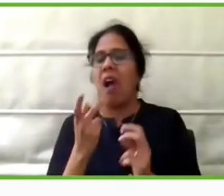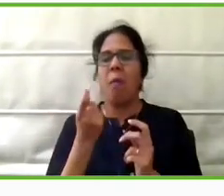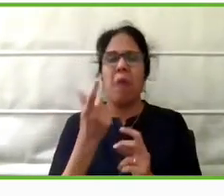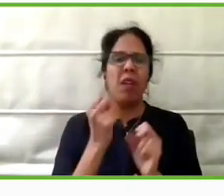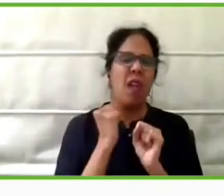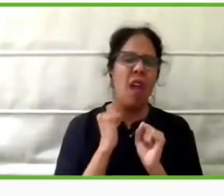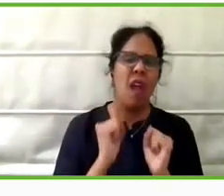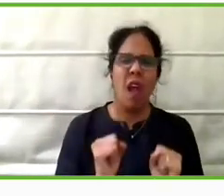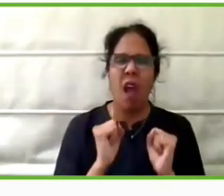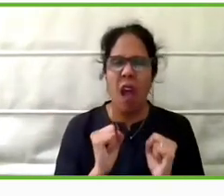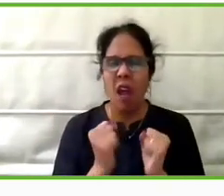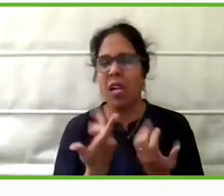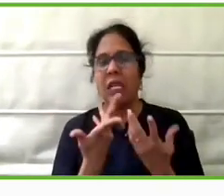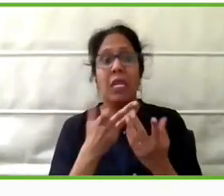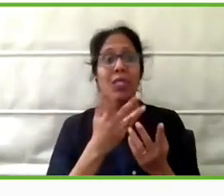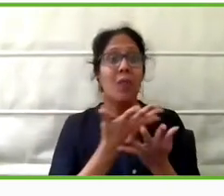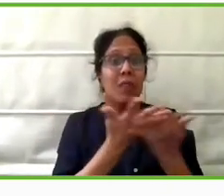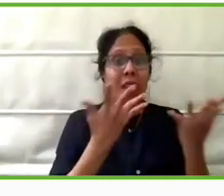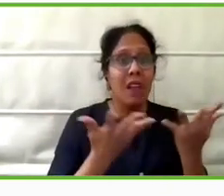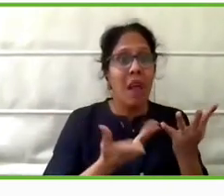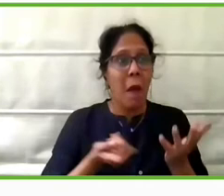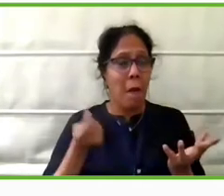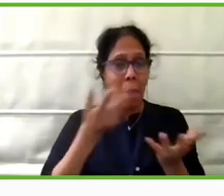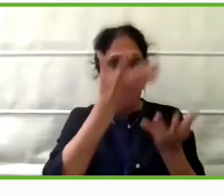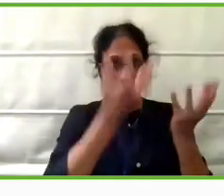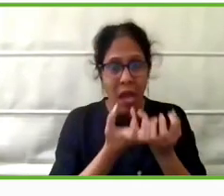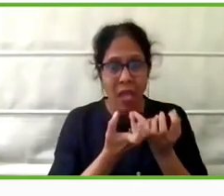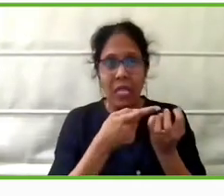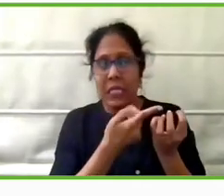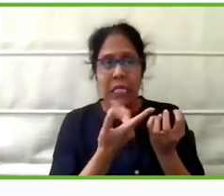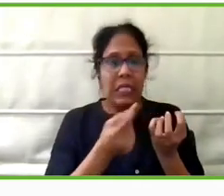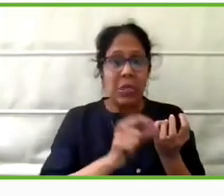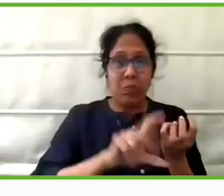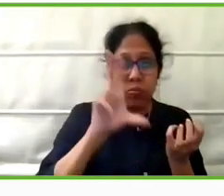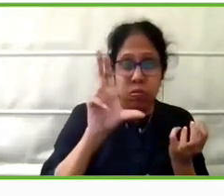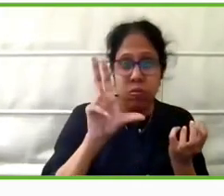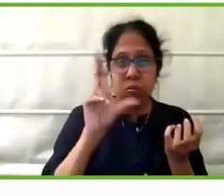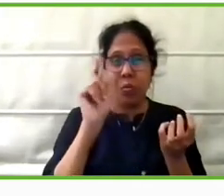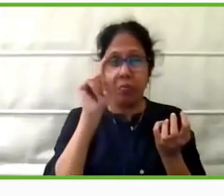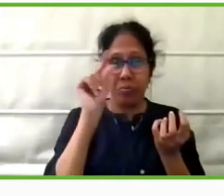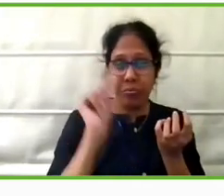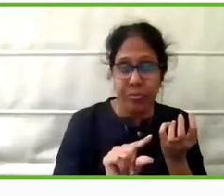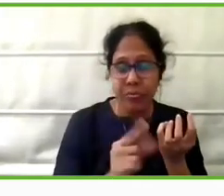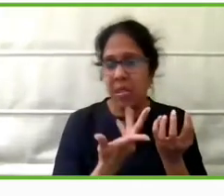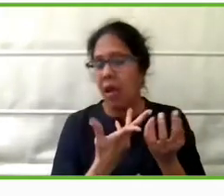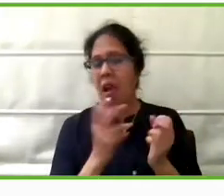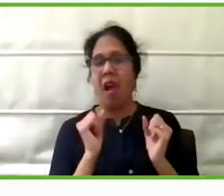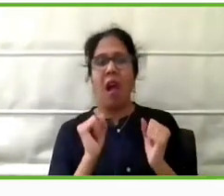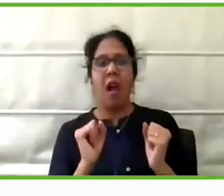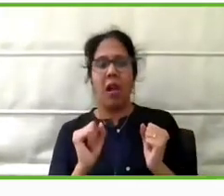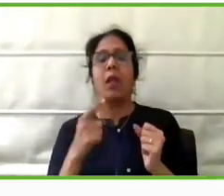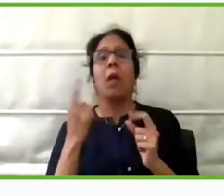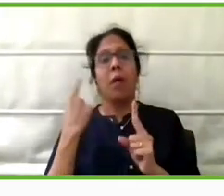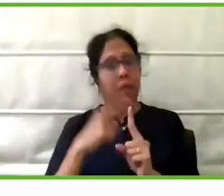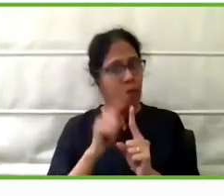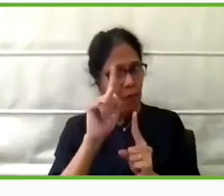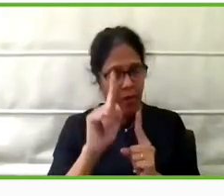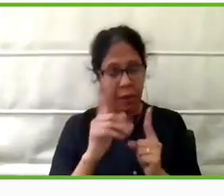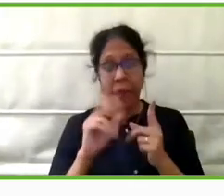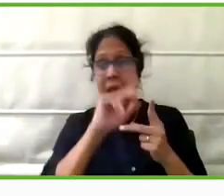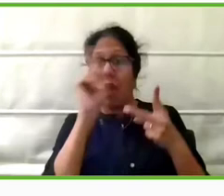of the device play a large part in whether they have, they're able to get one. Awareness is also lacking.